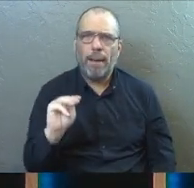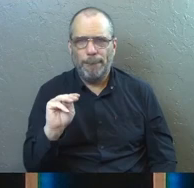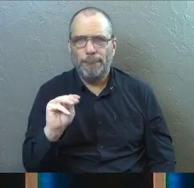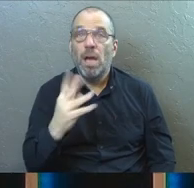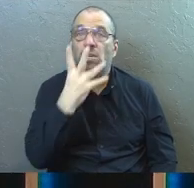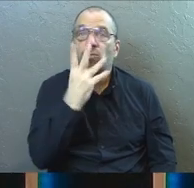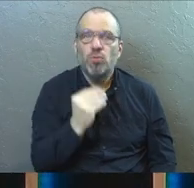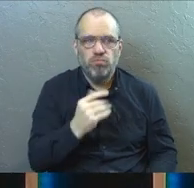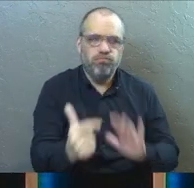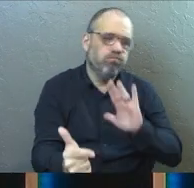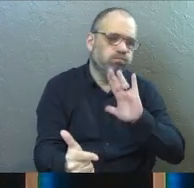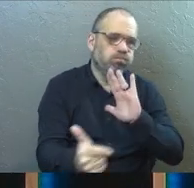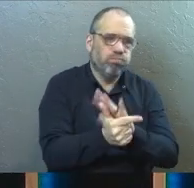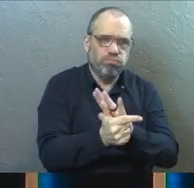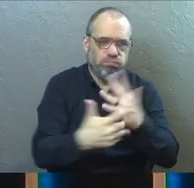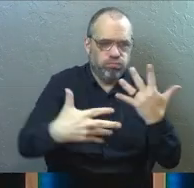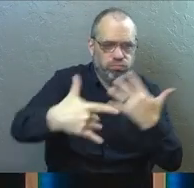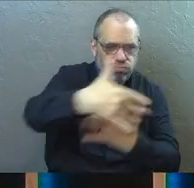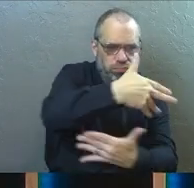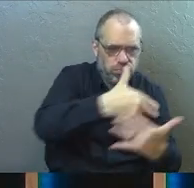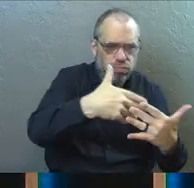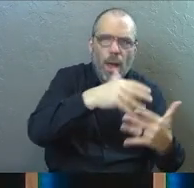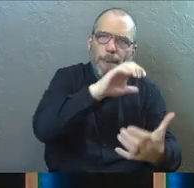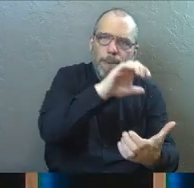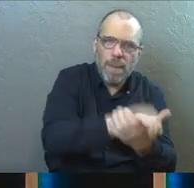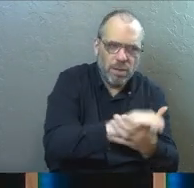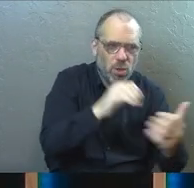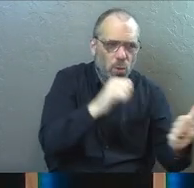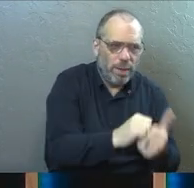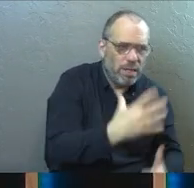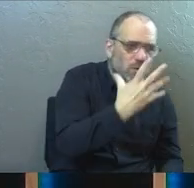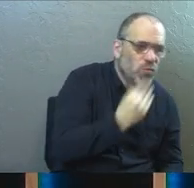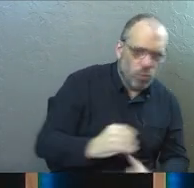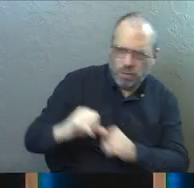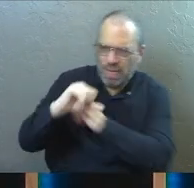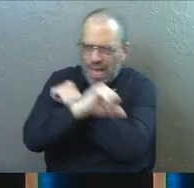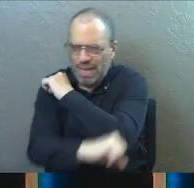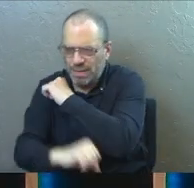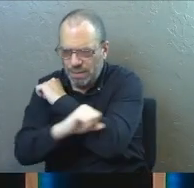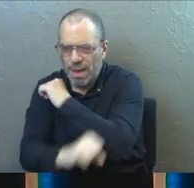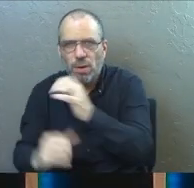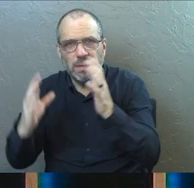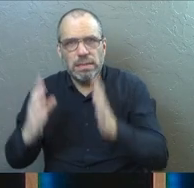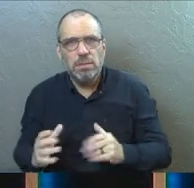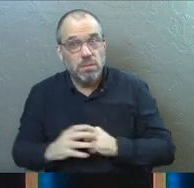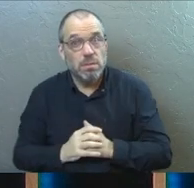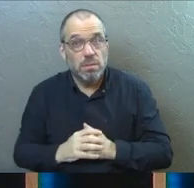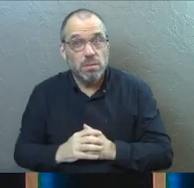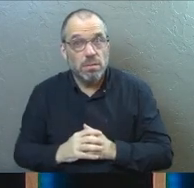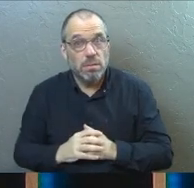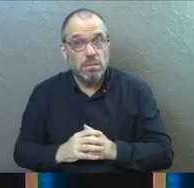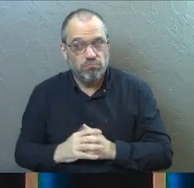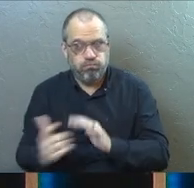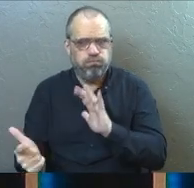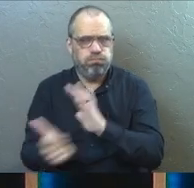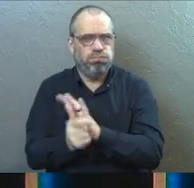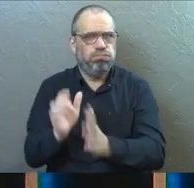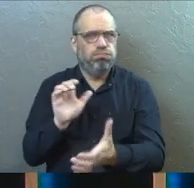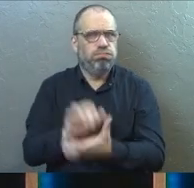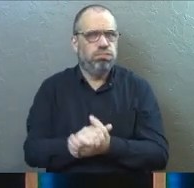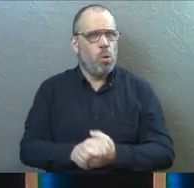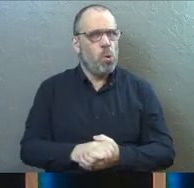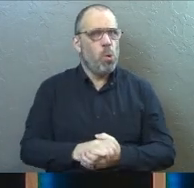Jews prohibited intermarriage between Jews and Samaritans. Wouldn't allow marriage to happen.